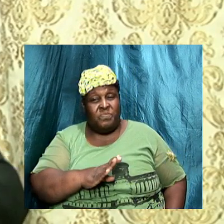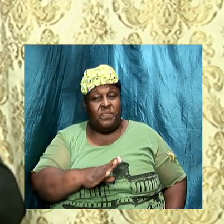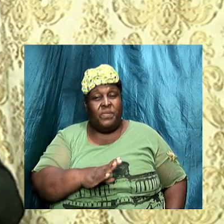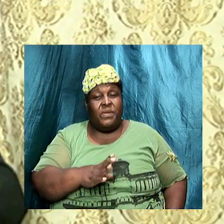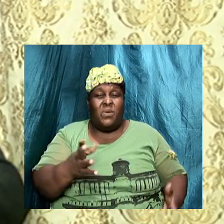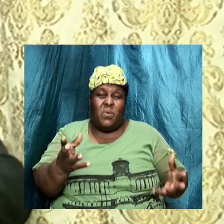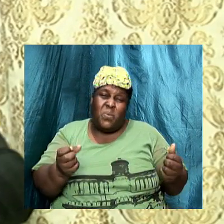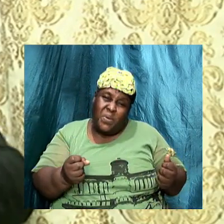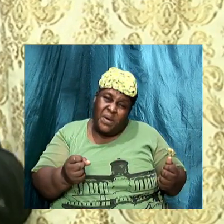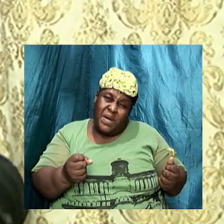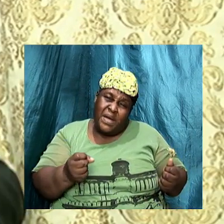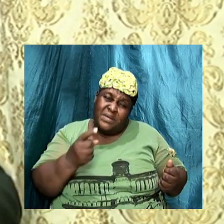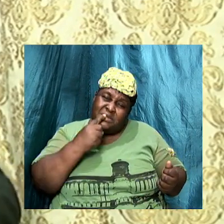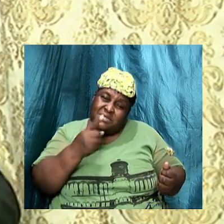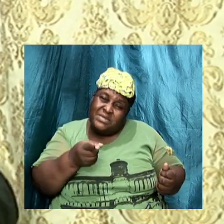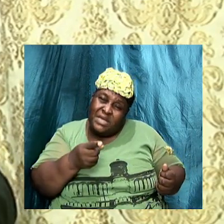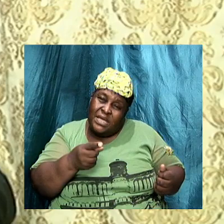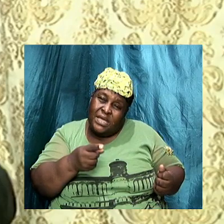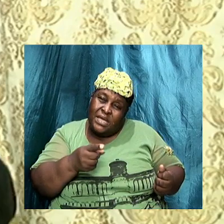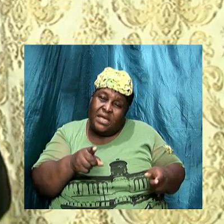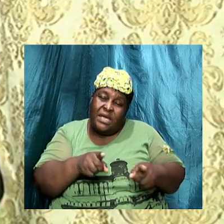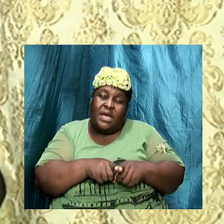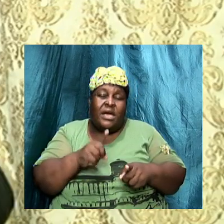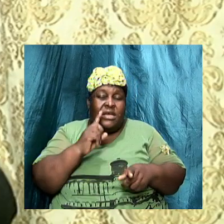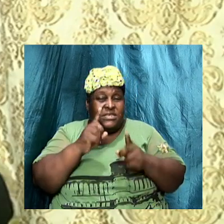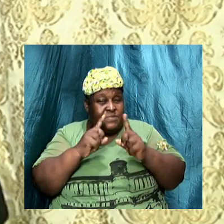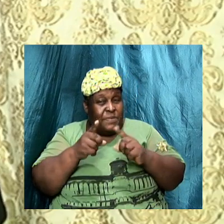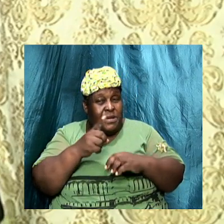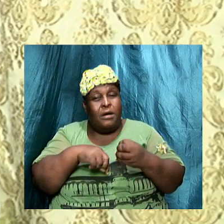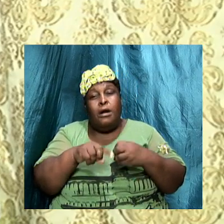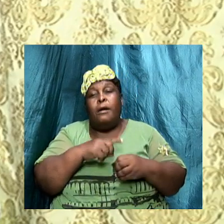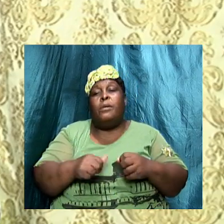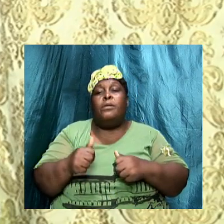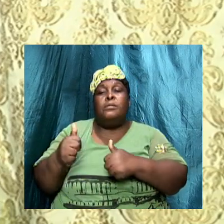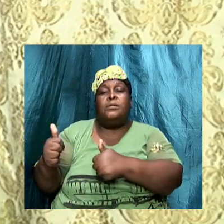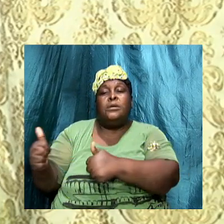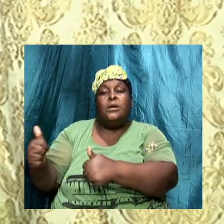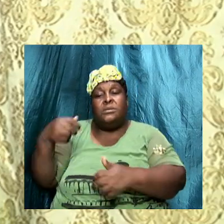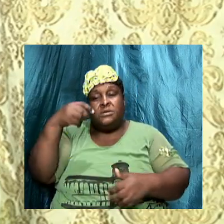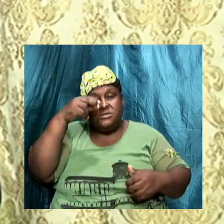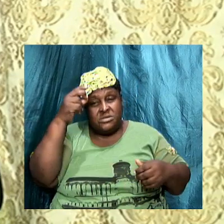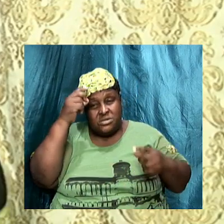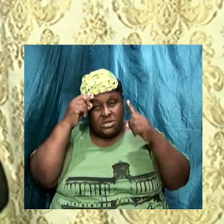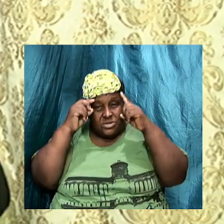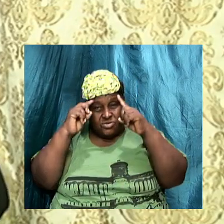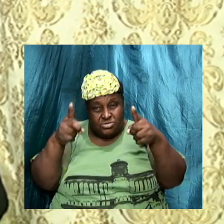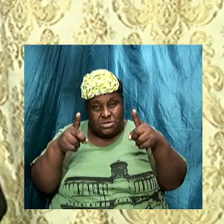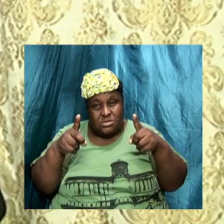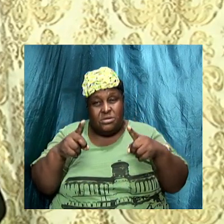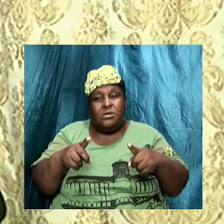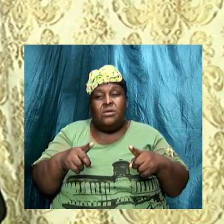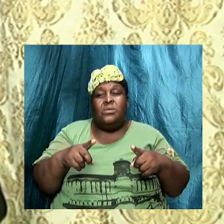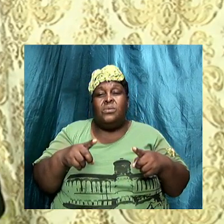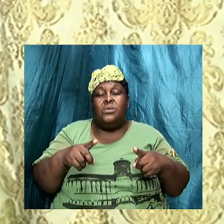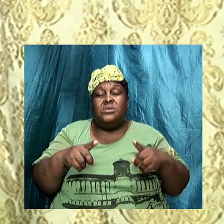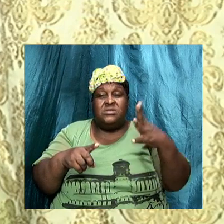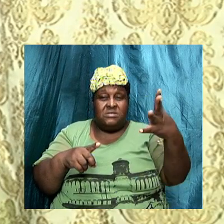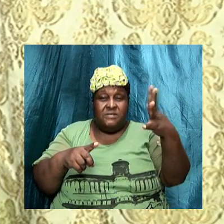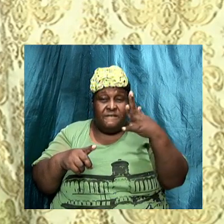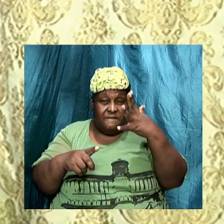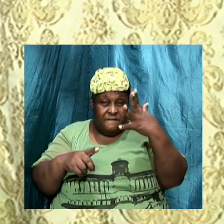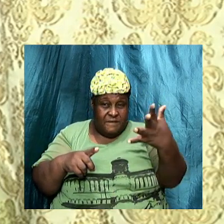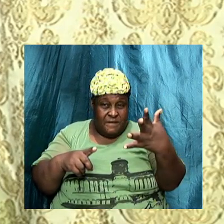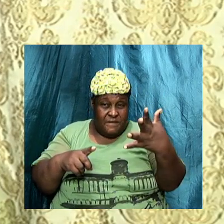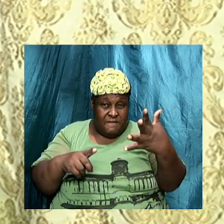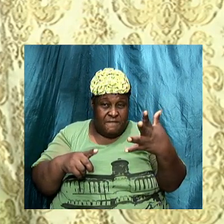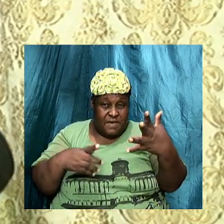point that as we talk about the apostles doctrine we spoke about the apostles doctrine we only mentioned five things and